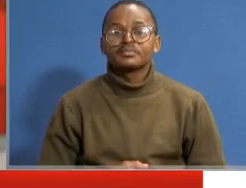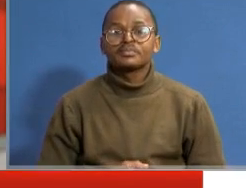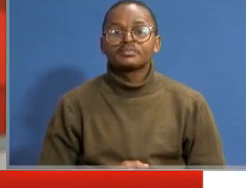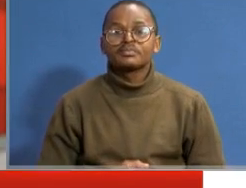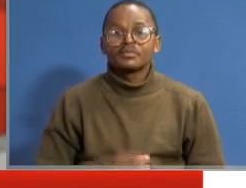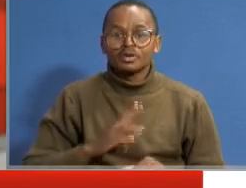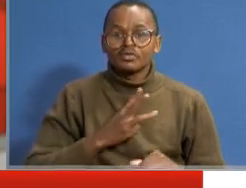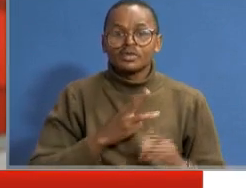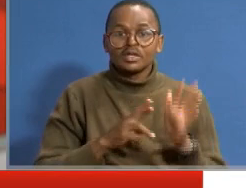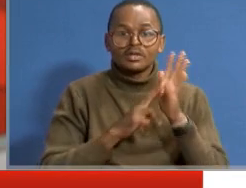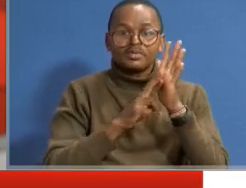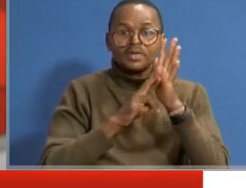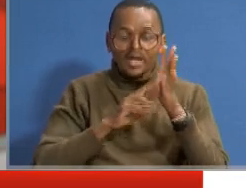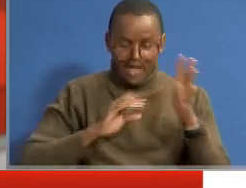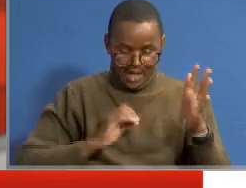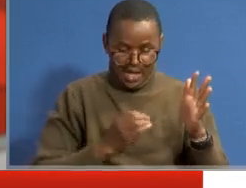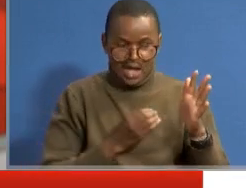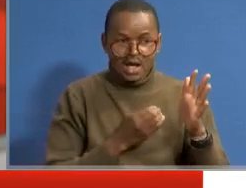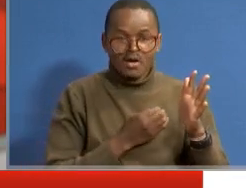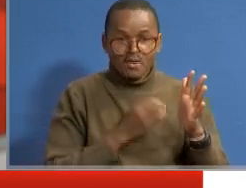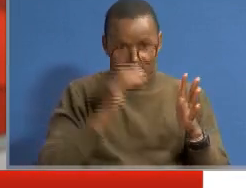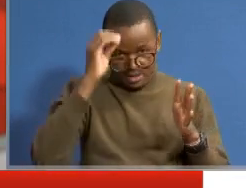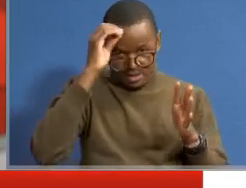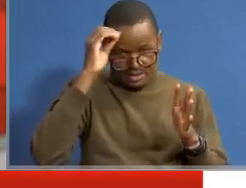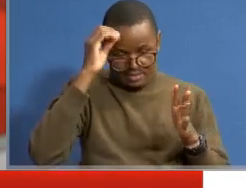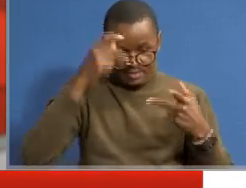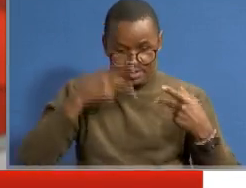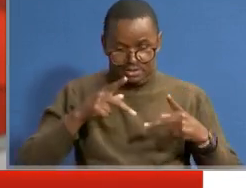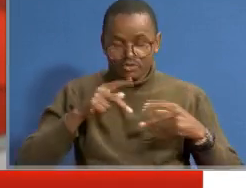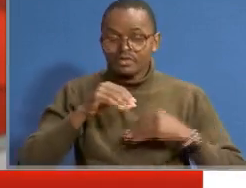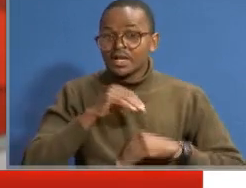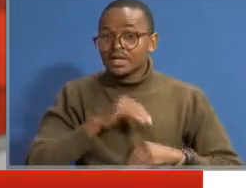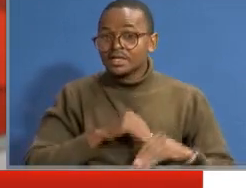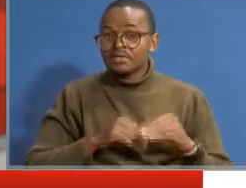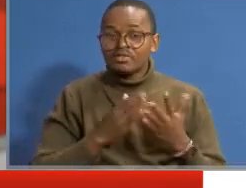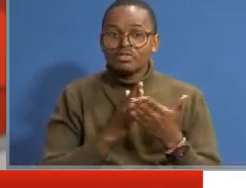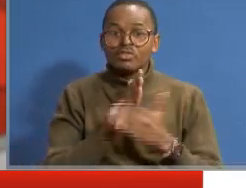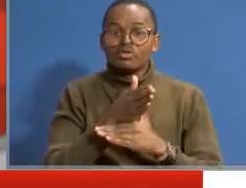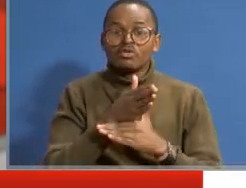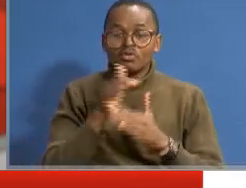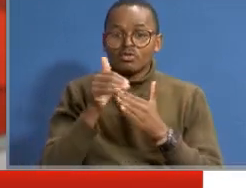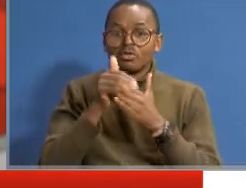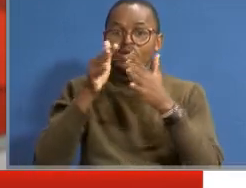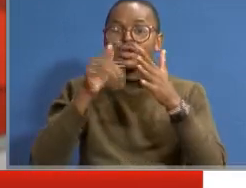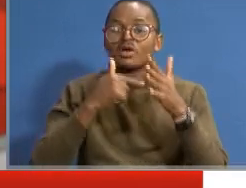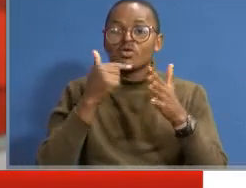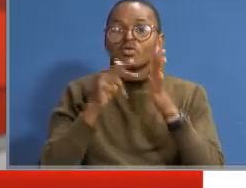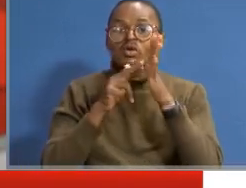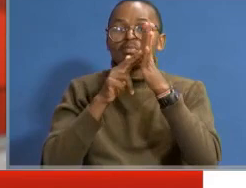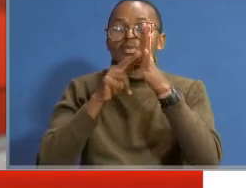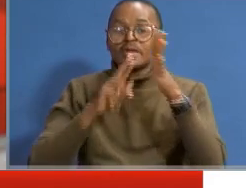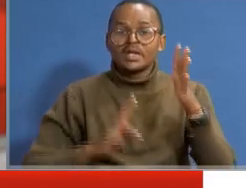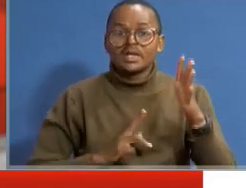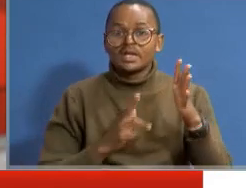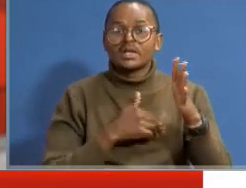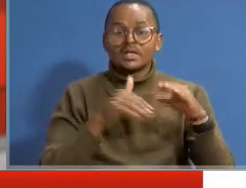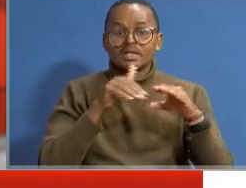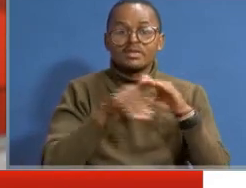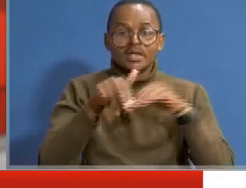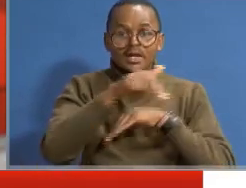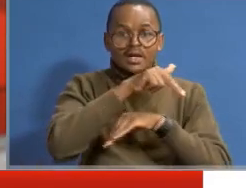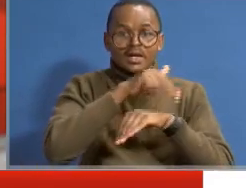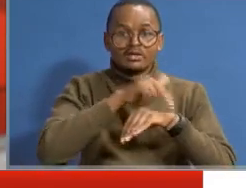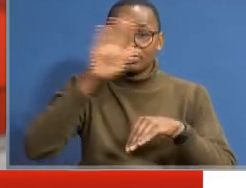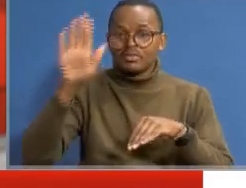We presented our views as persons with disability through our leaders who represent us in the National